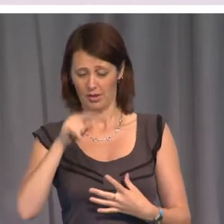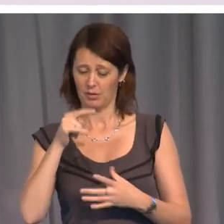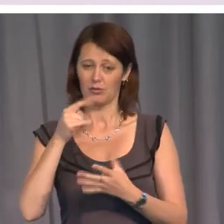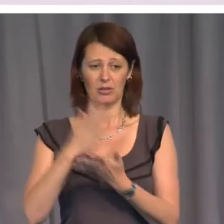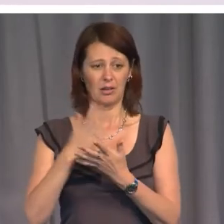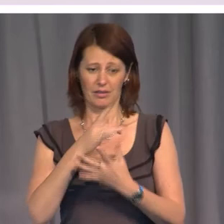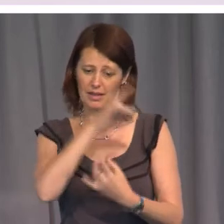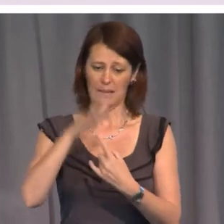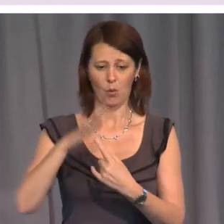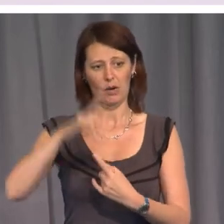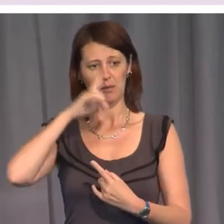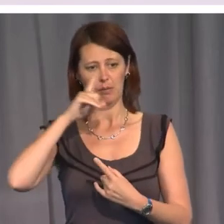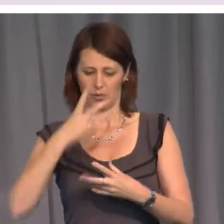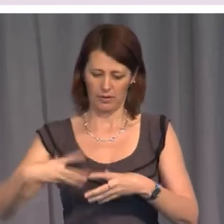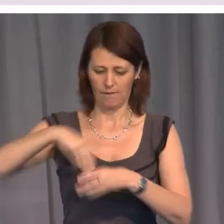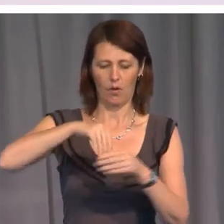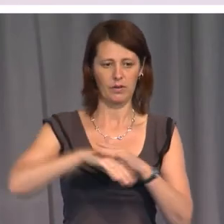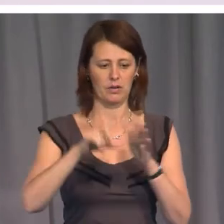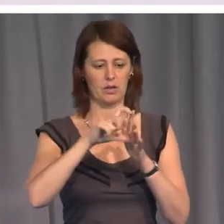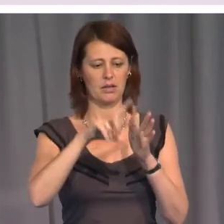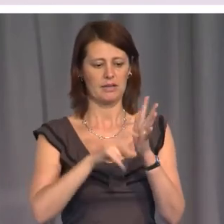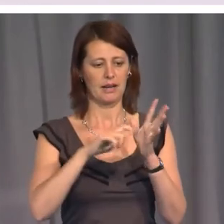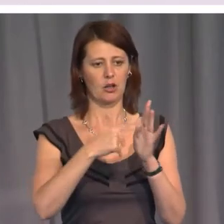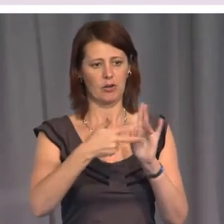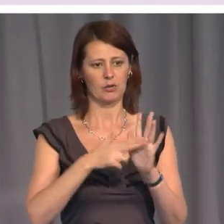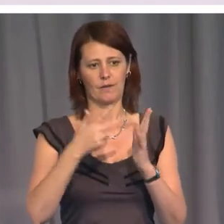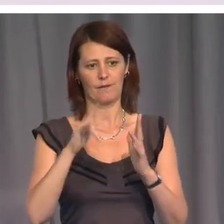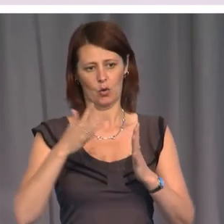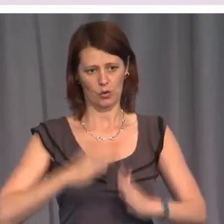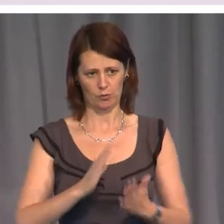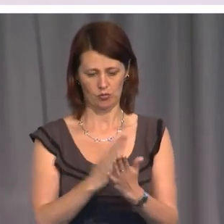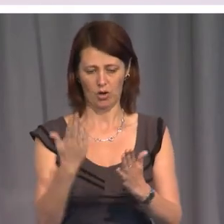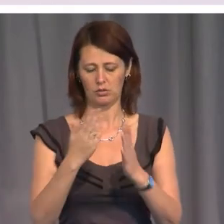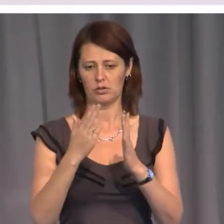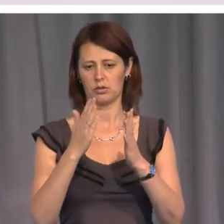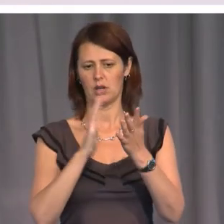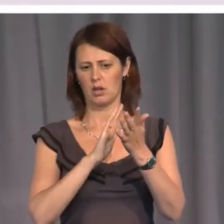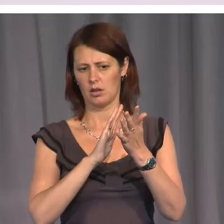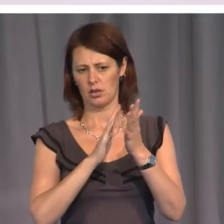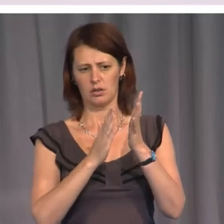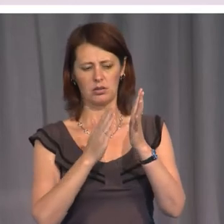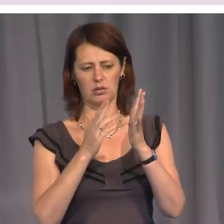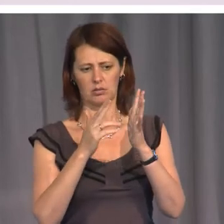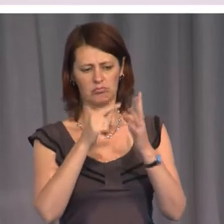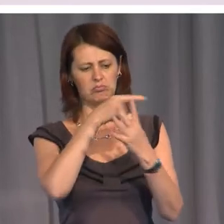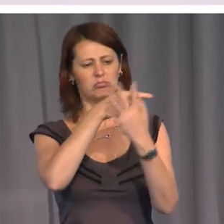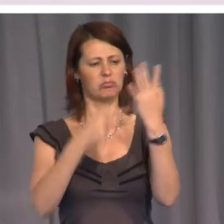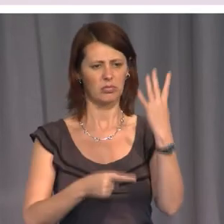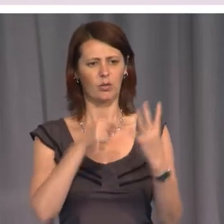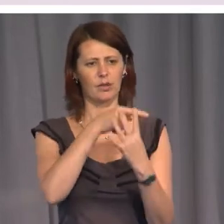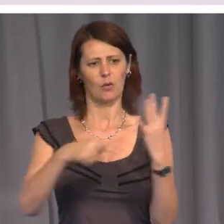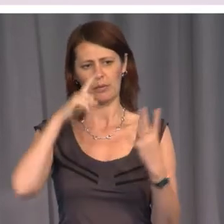part in forging the Declaration of Human Rights, as Colonel Hodgson and Alan Watt, Jesse Street and Doc Ebbott,